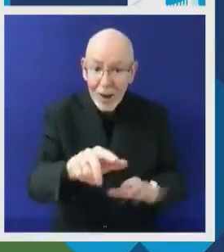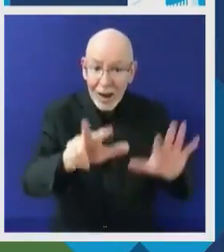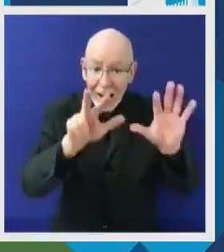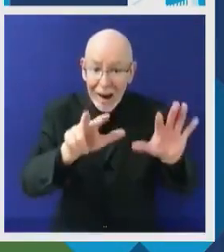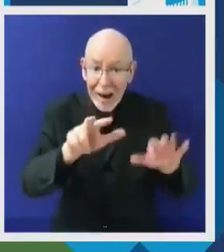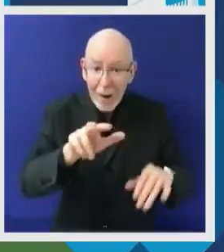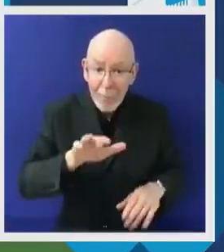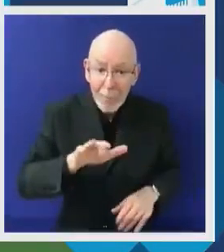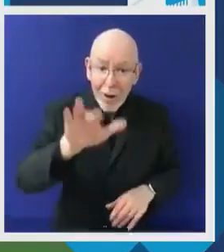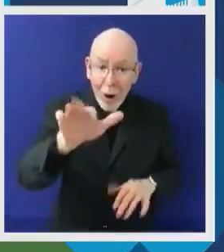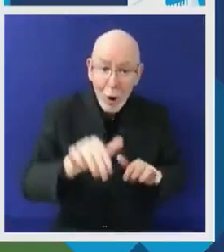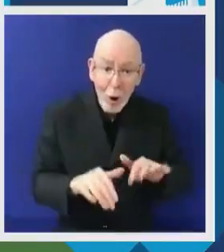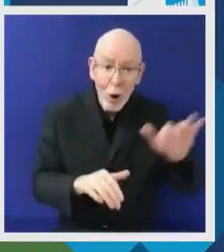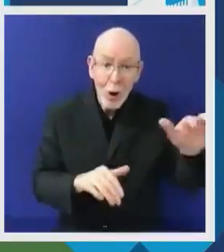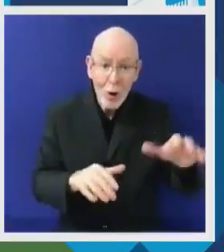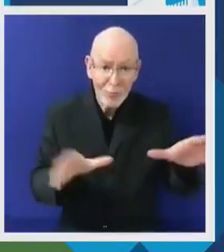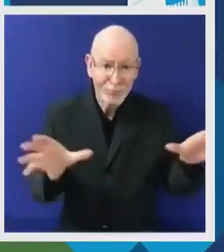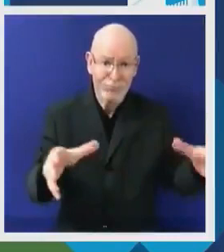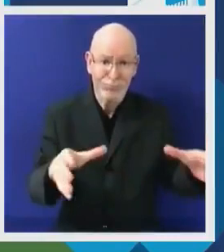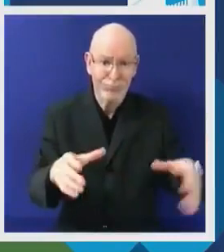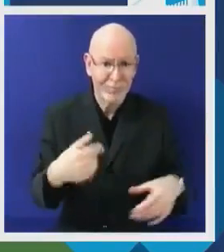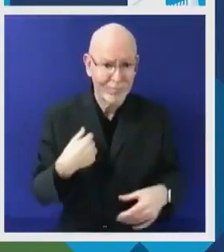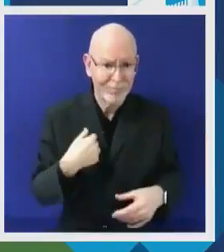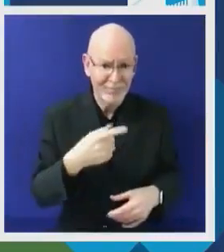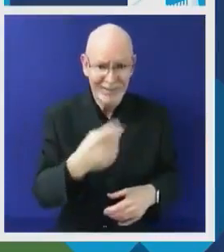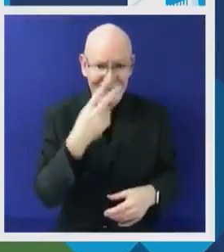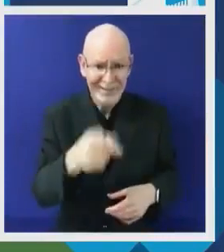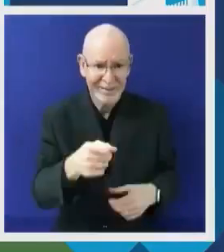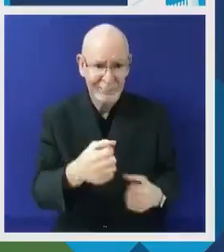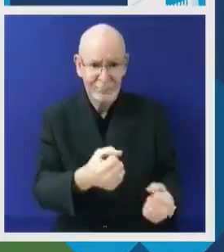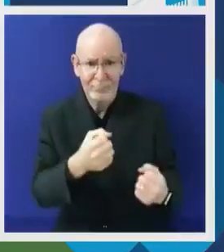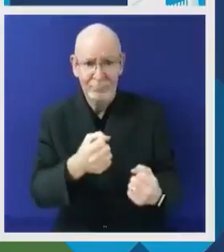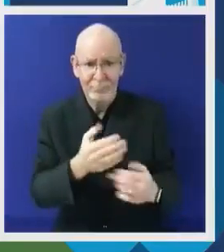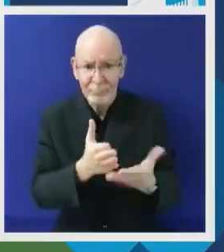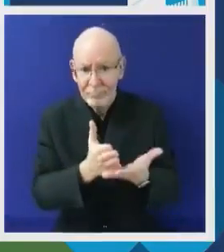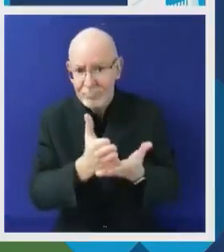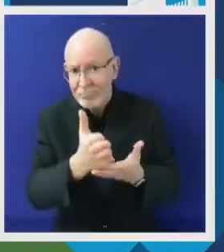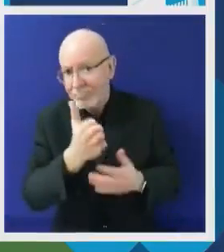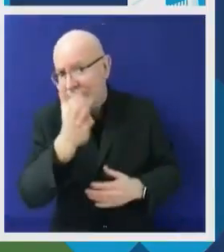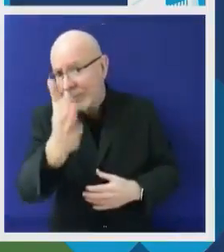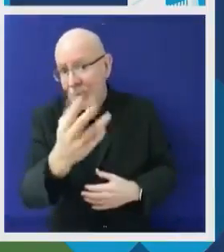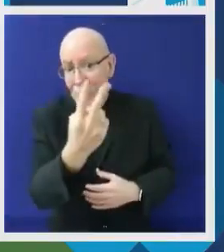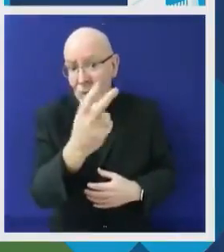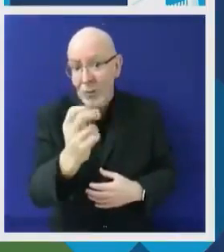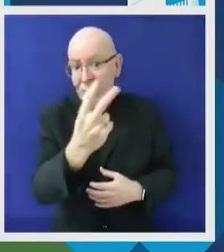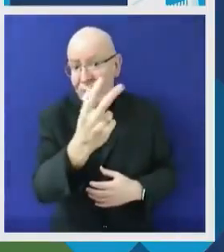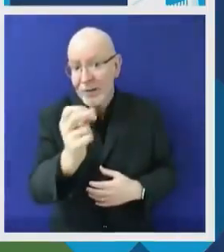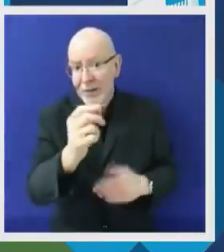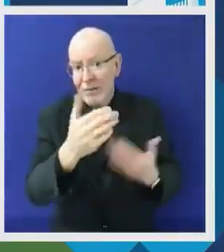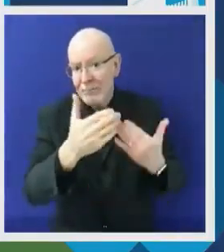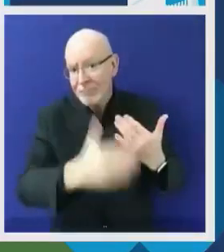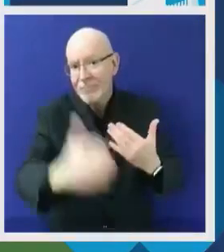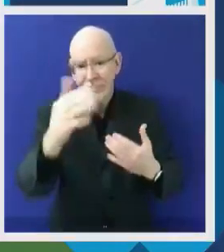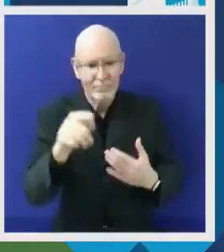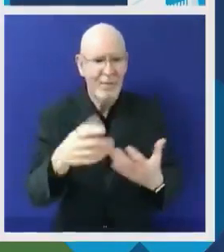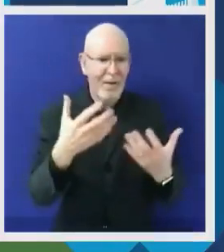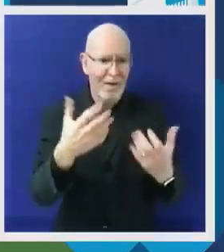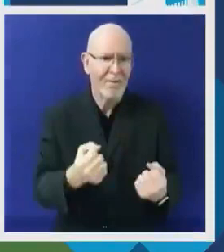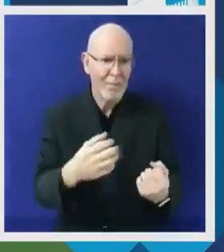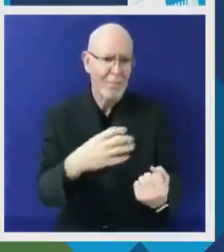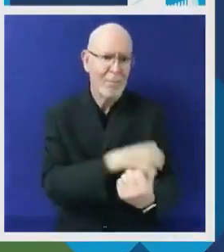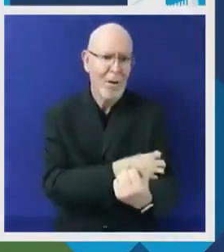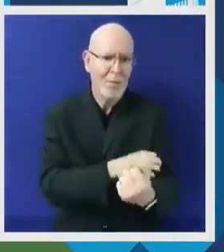Jayatma Vikram Manayake, to make a statement. You have the floor.